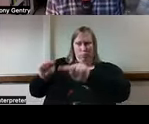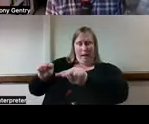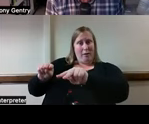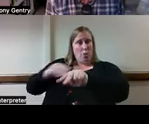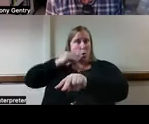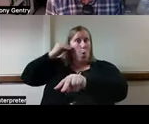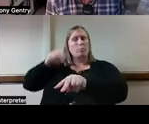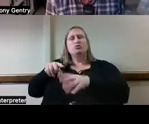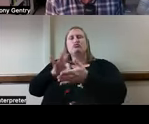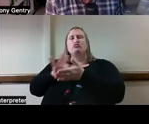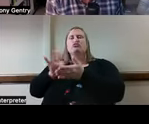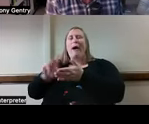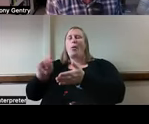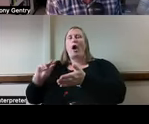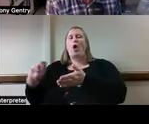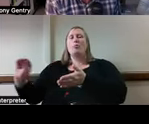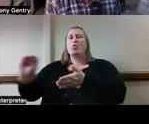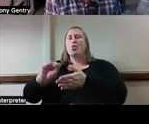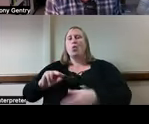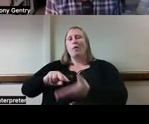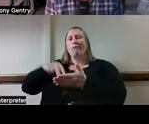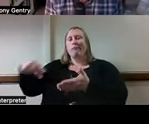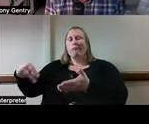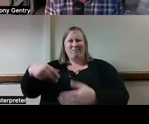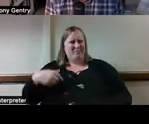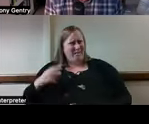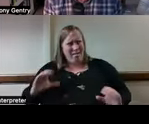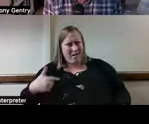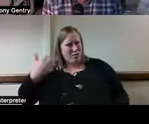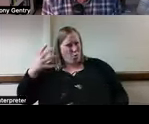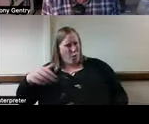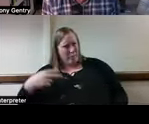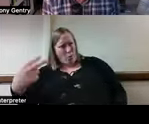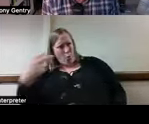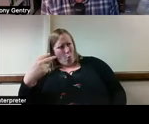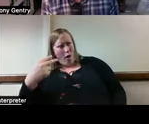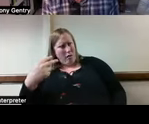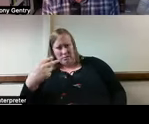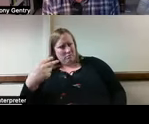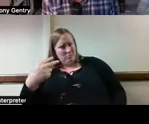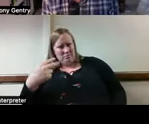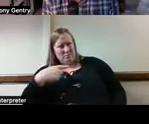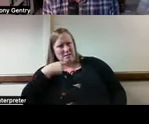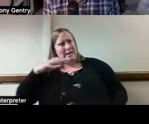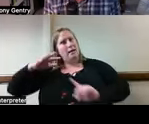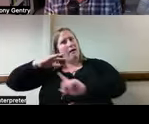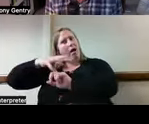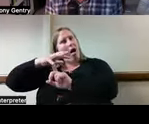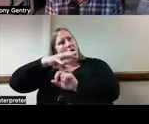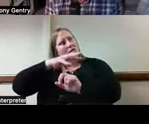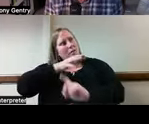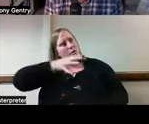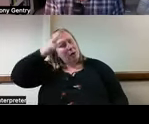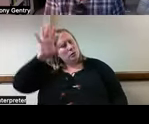movements. Your client does not want to be tracked like that and calls this helicopter parenting in the